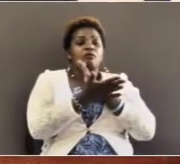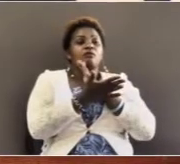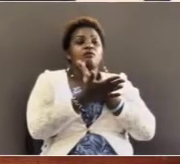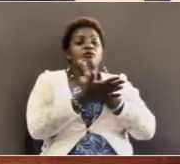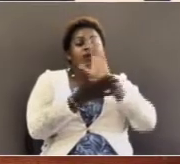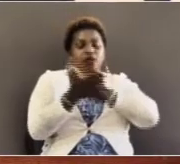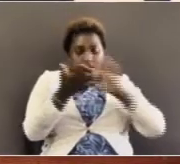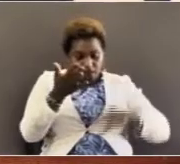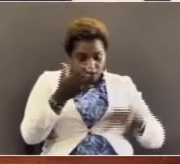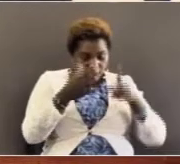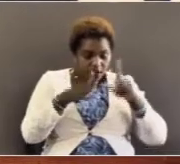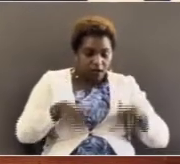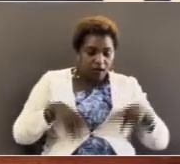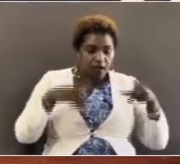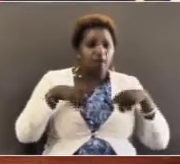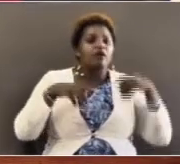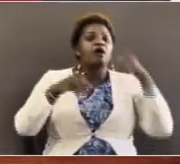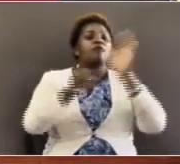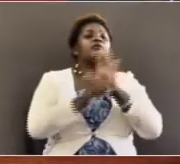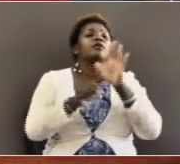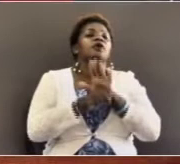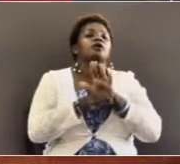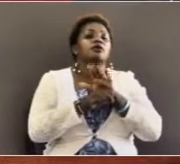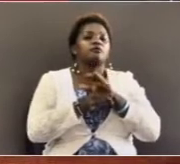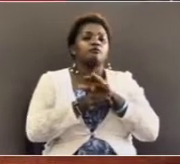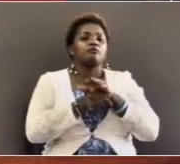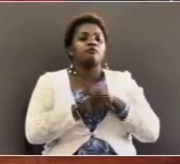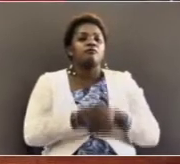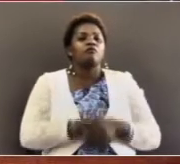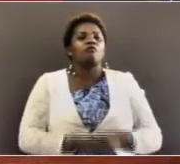Christian life may have many blind spots